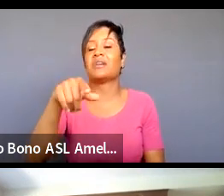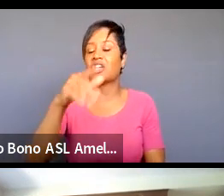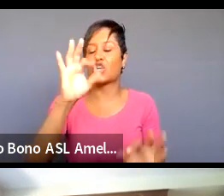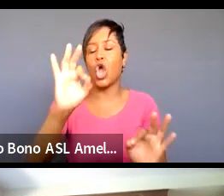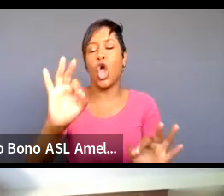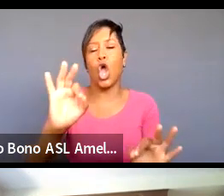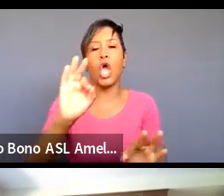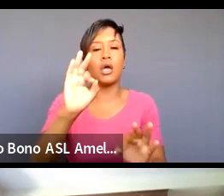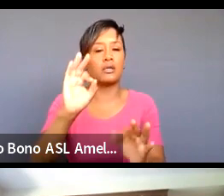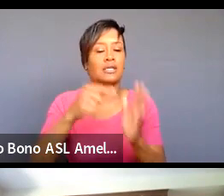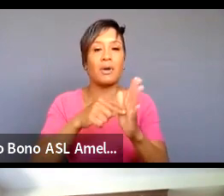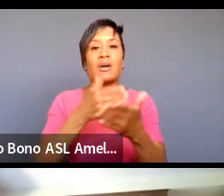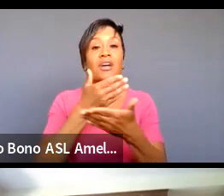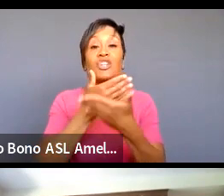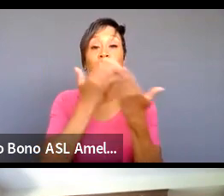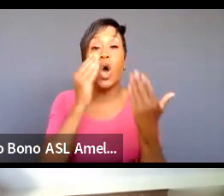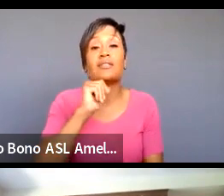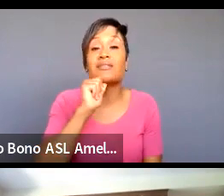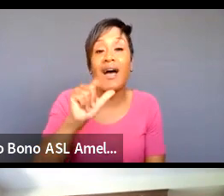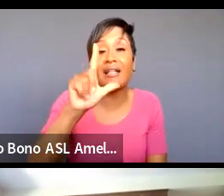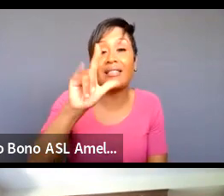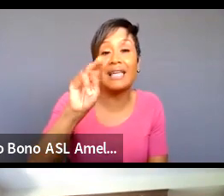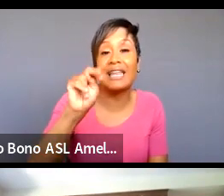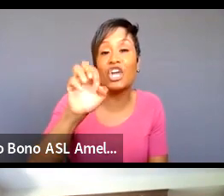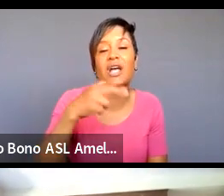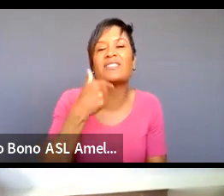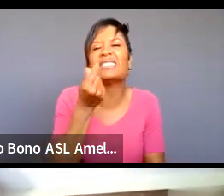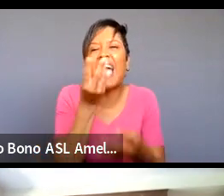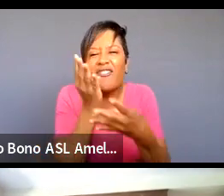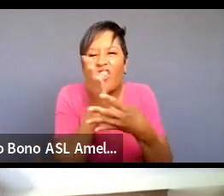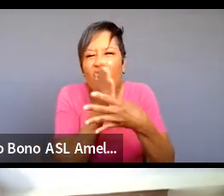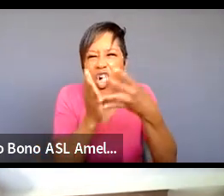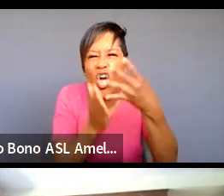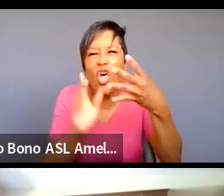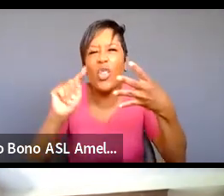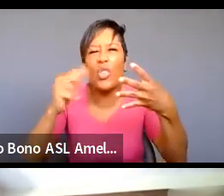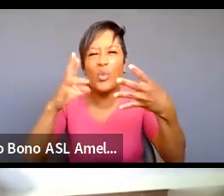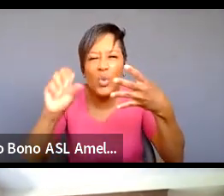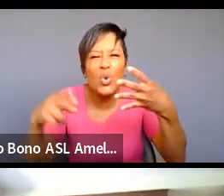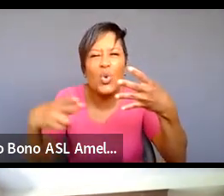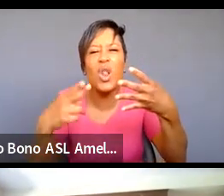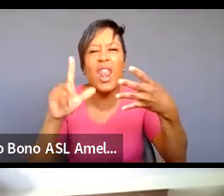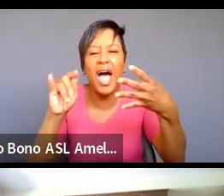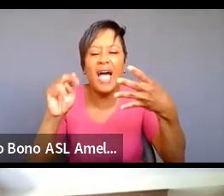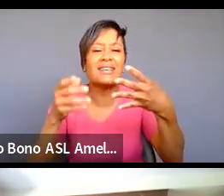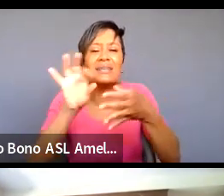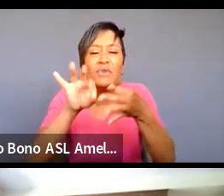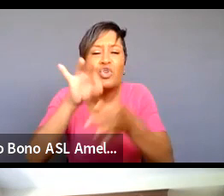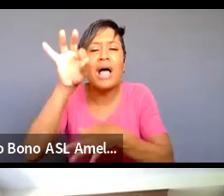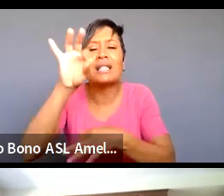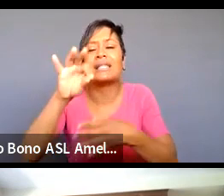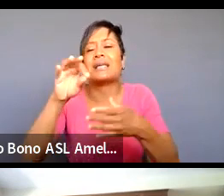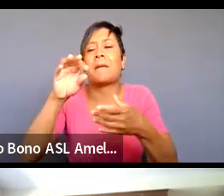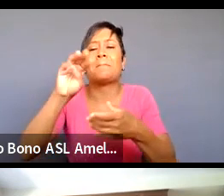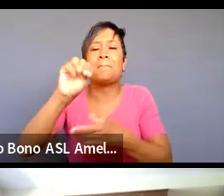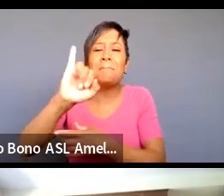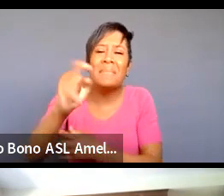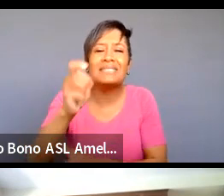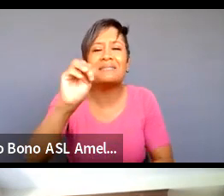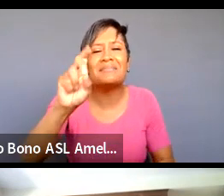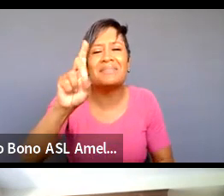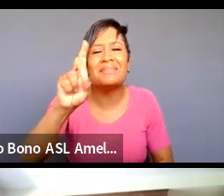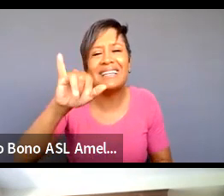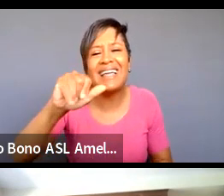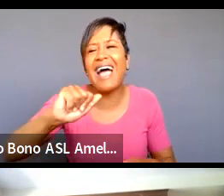that has several through lines that has that has spirituality mixed media all kinds of things like um